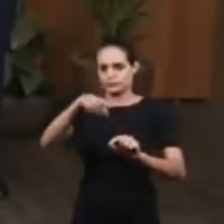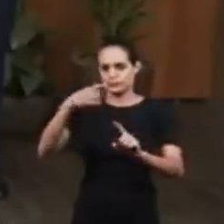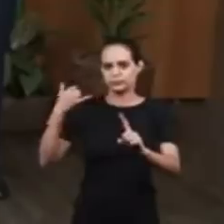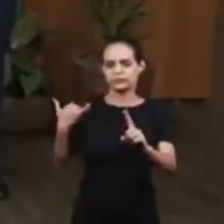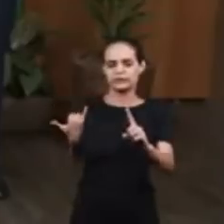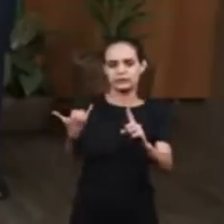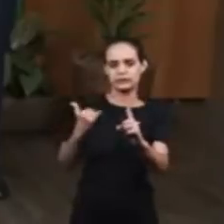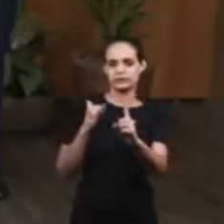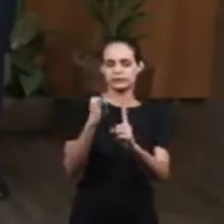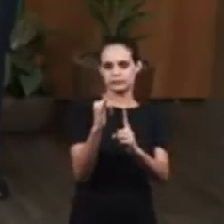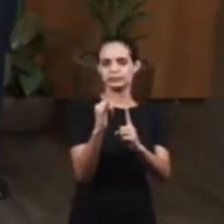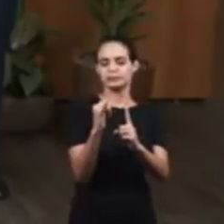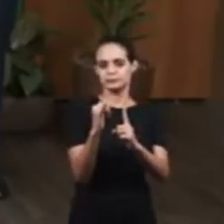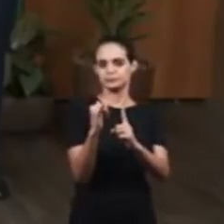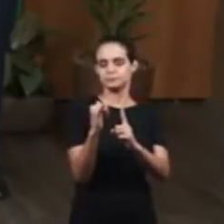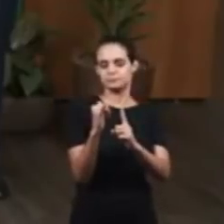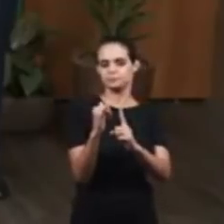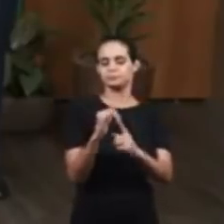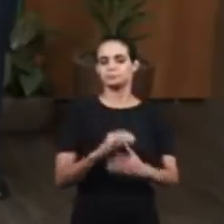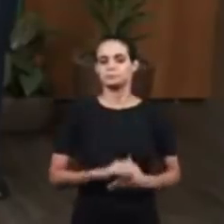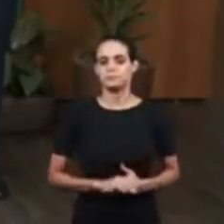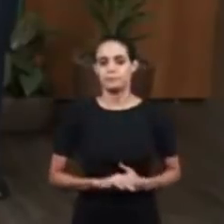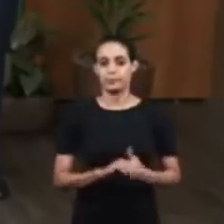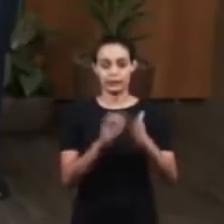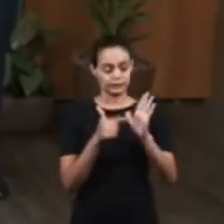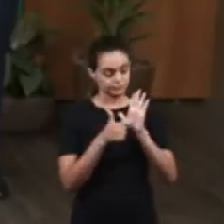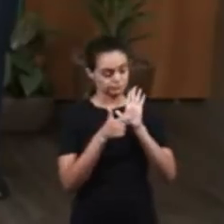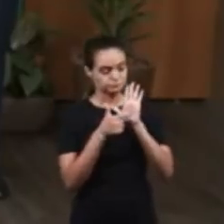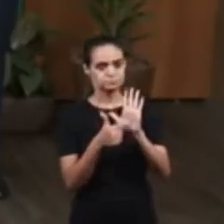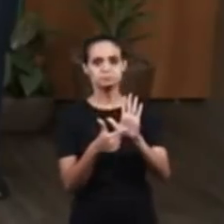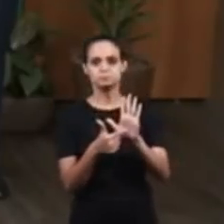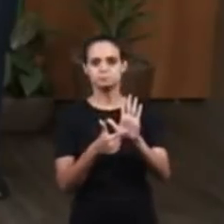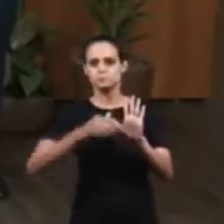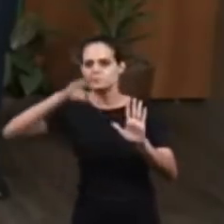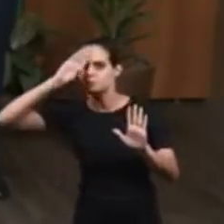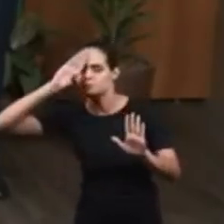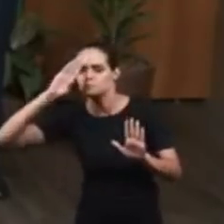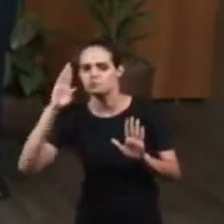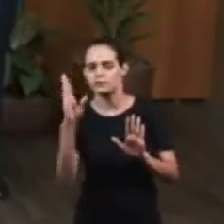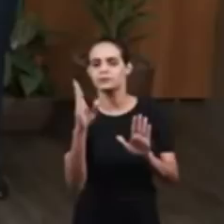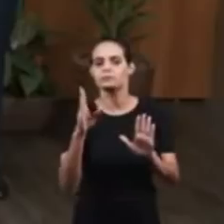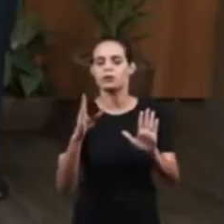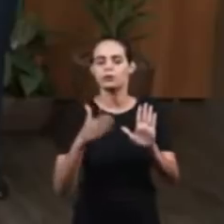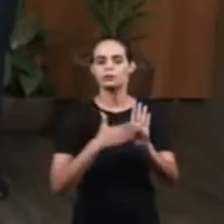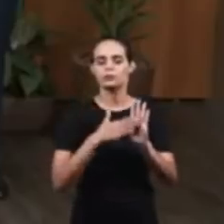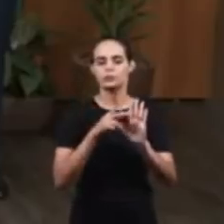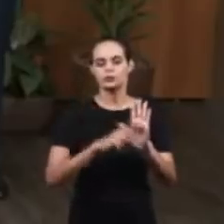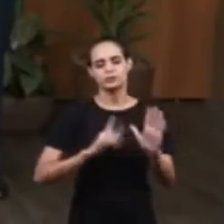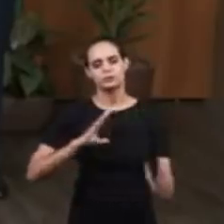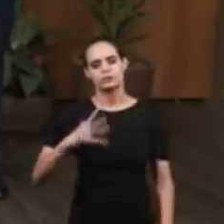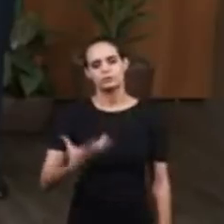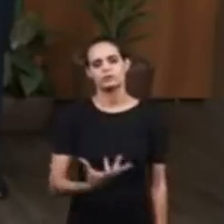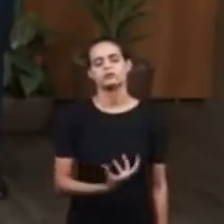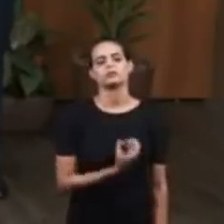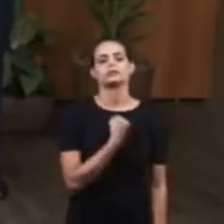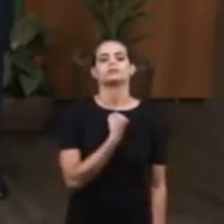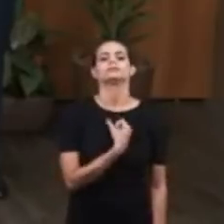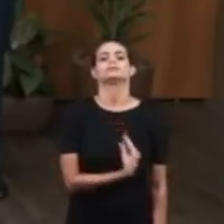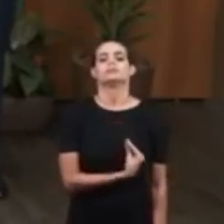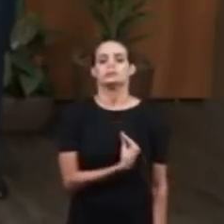Especially when it becomes clear how the project of salvation works in man's life.